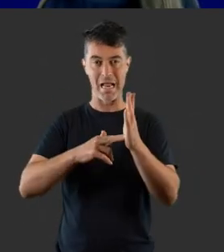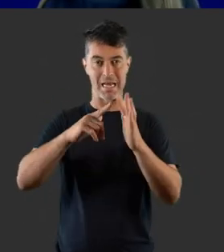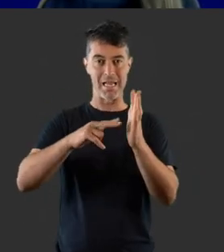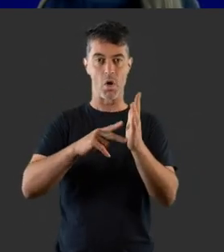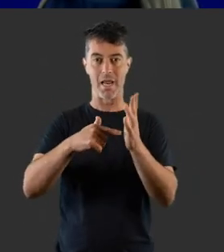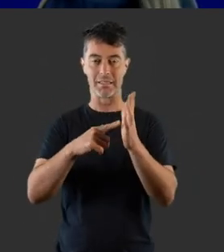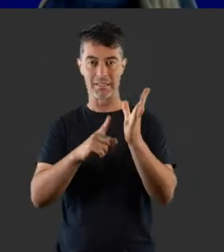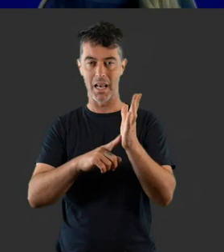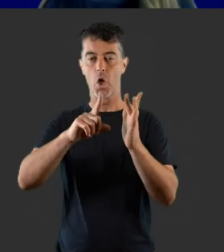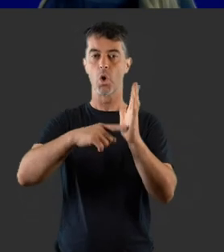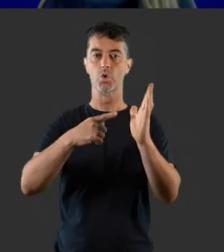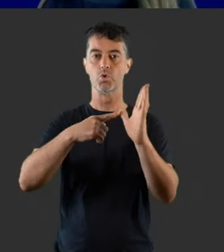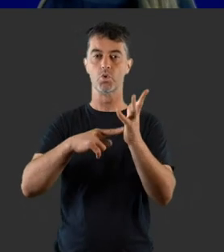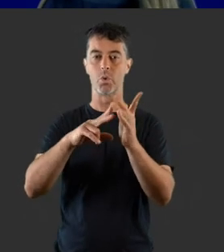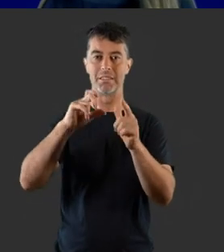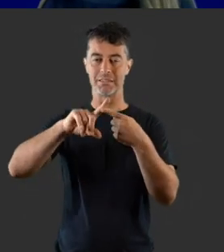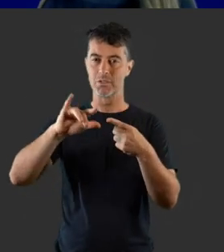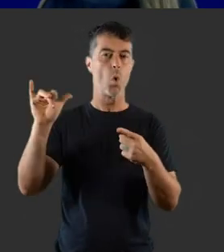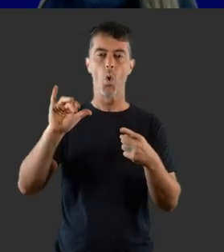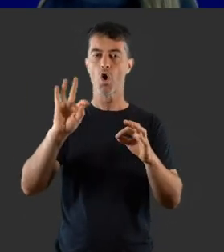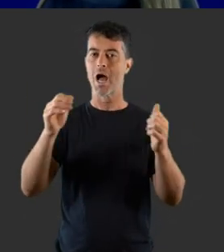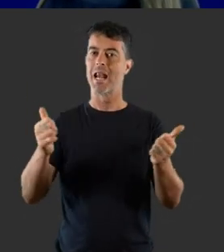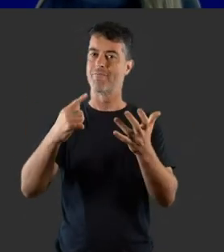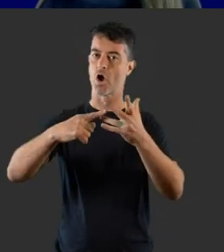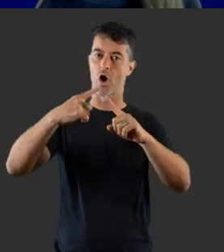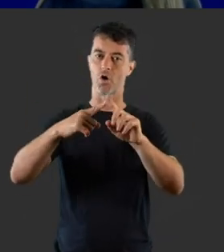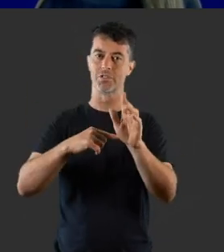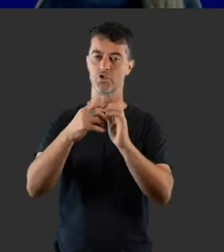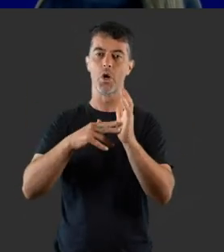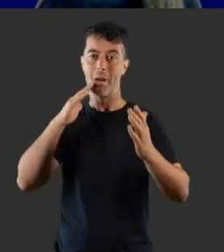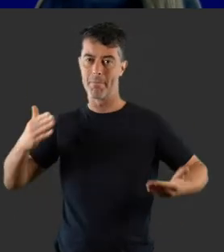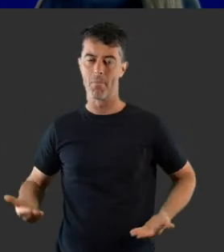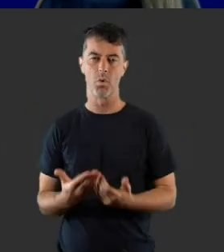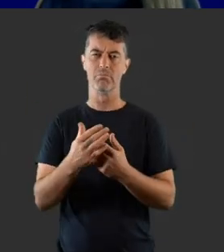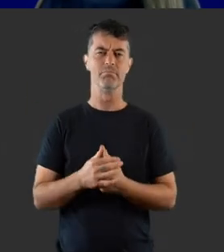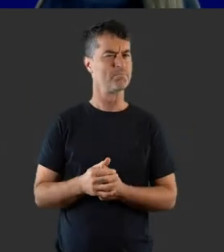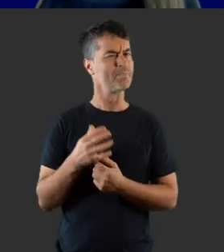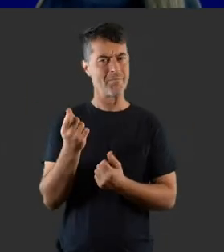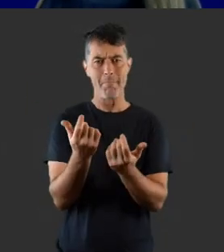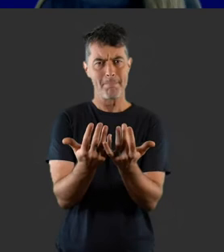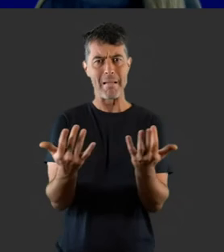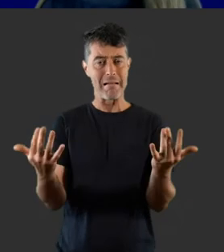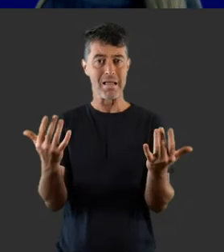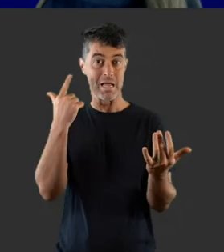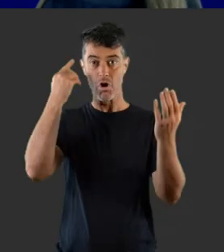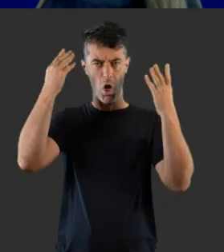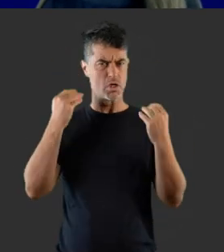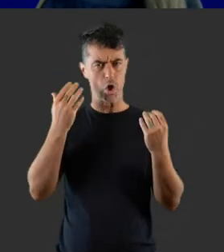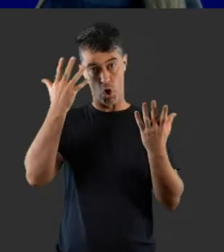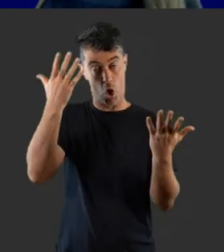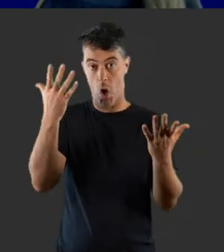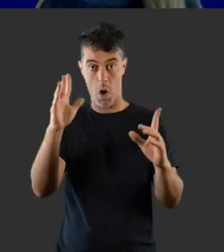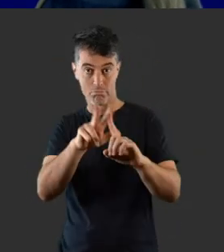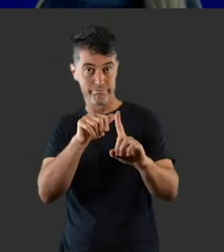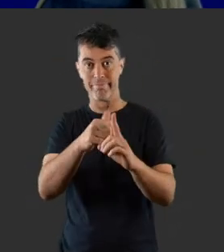neonatal jaundice and lack of oxygen at the time of birth. There are also a significant number of childhood hearing